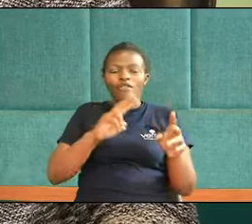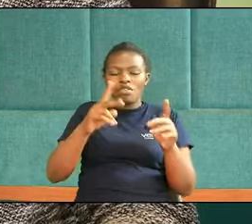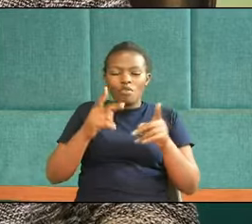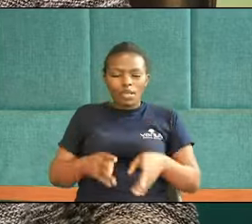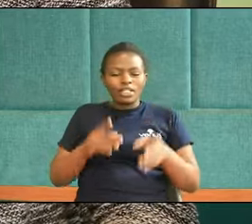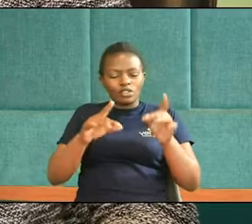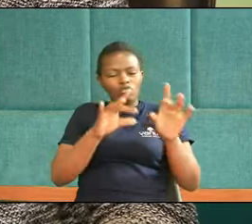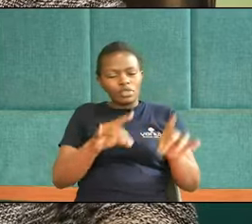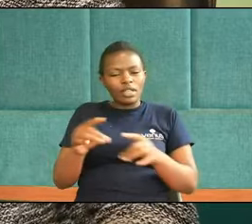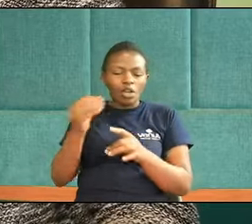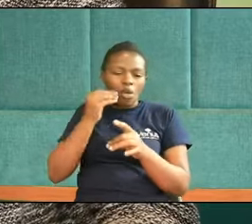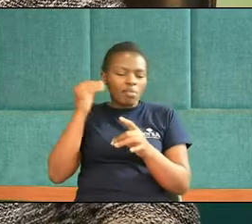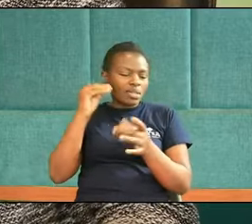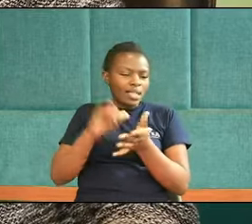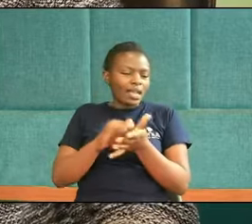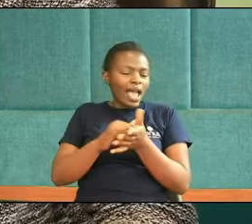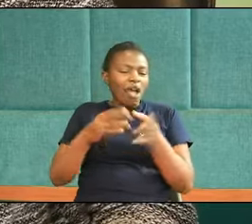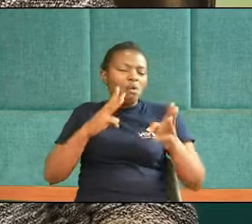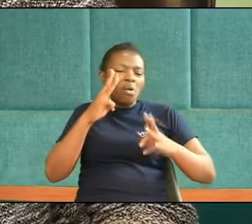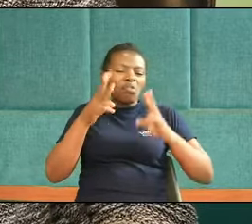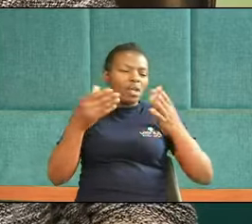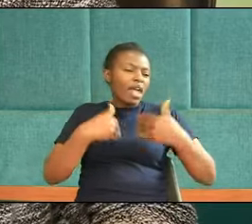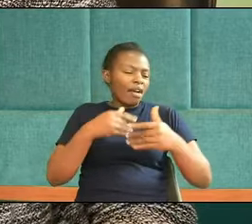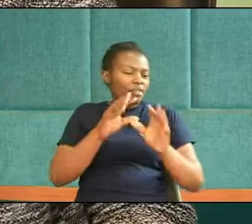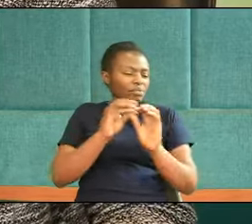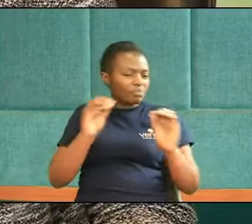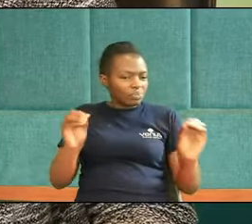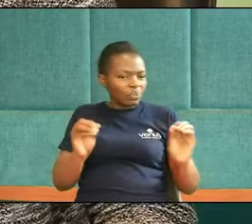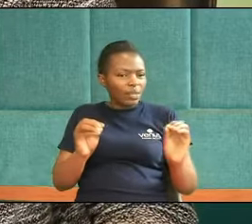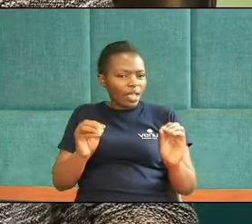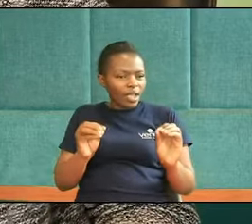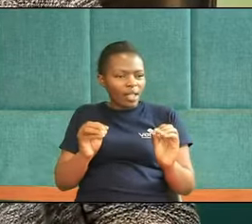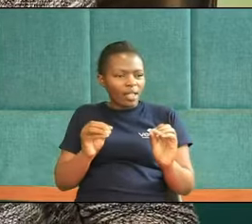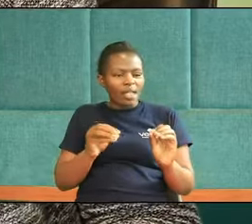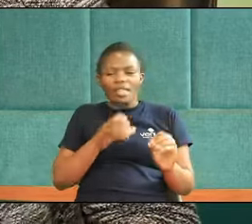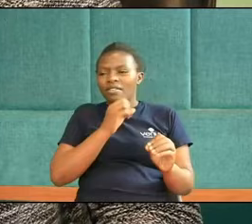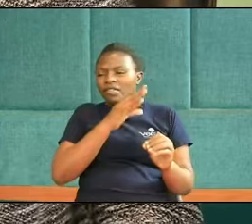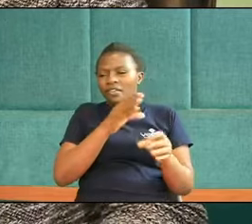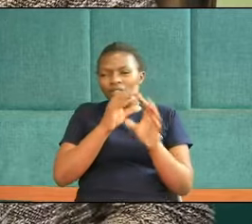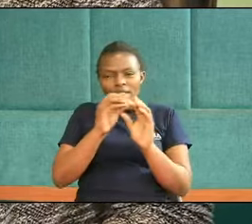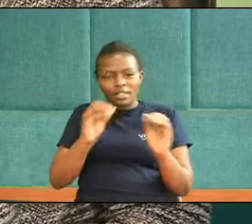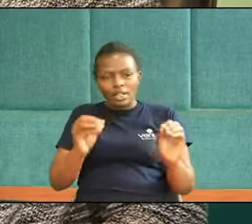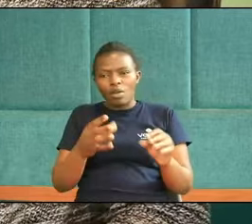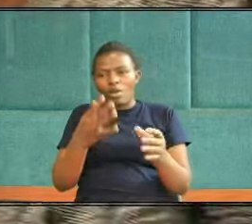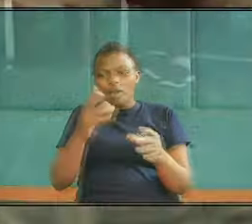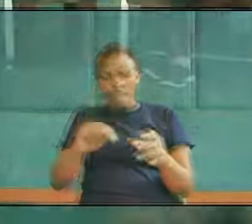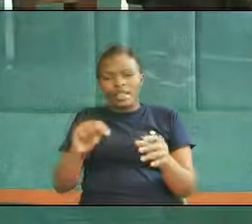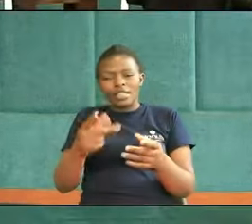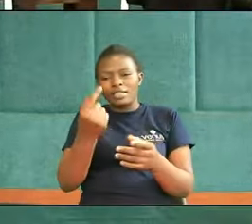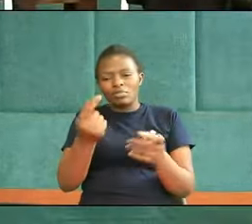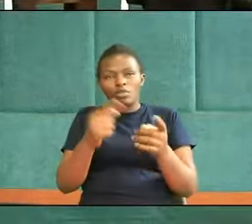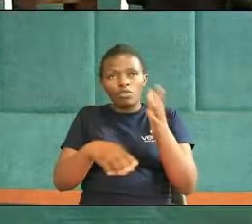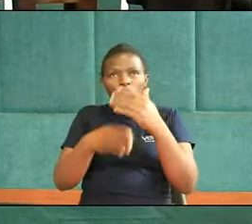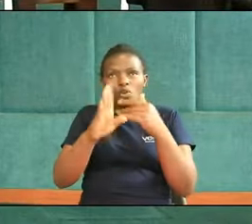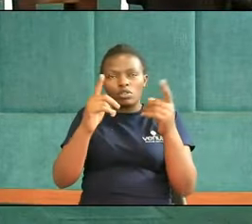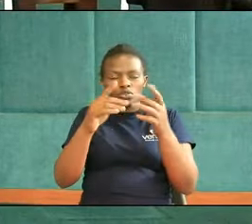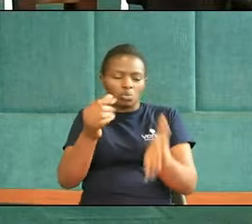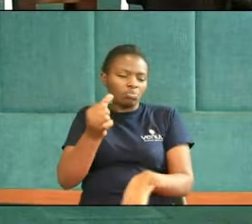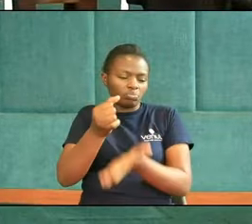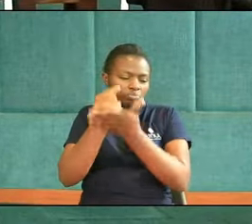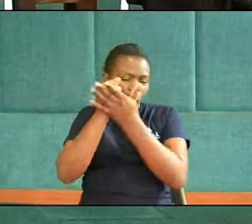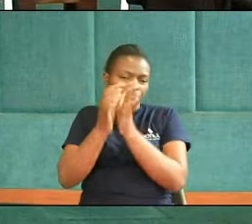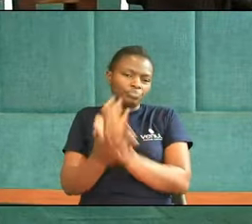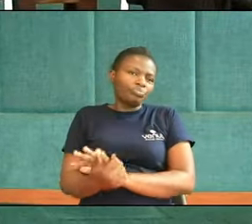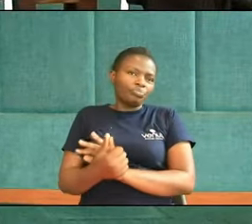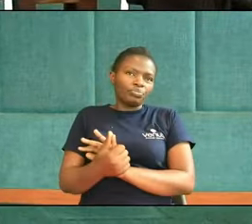About anything Nothing is too big Or too small For God to handle Amen Amen Take heart Take